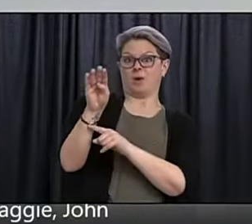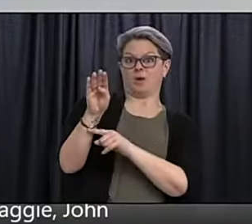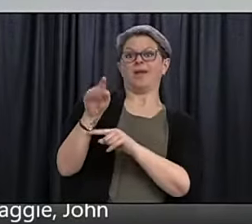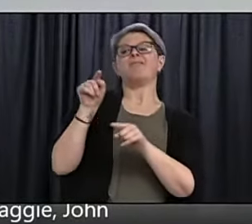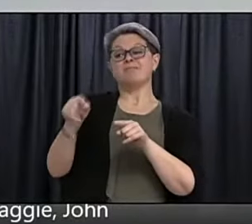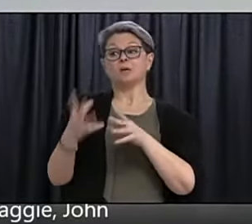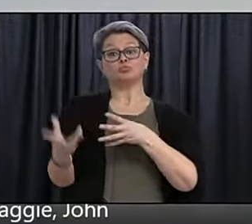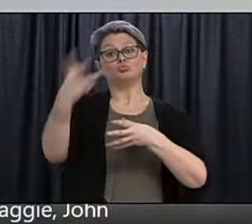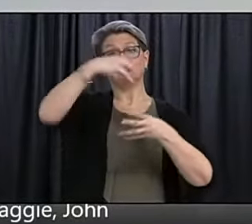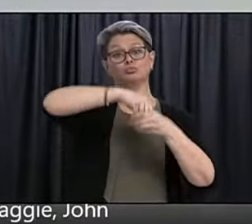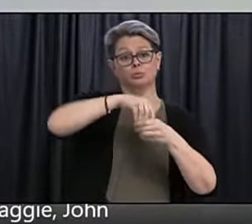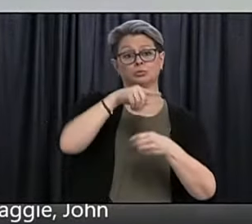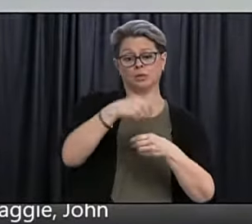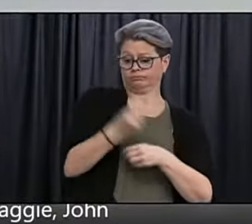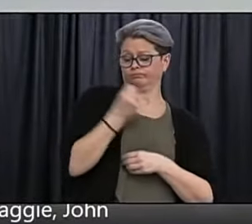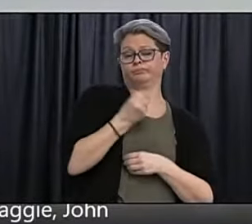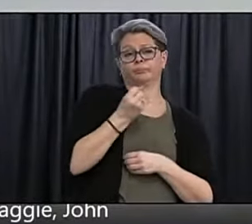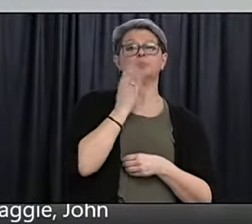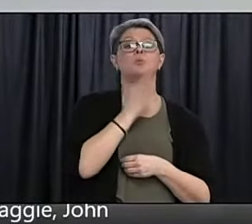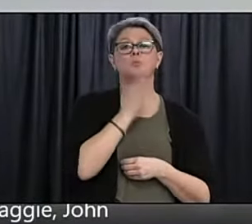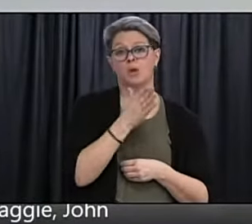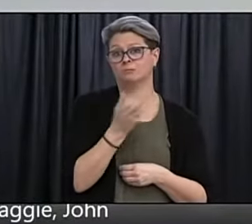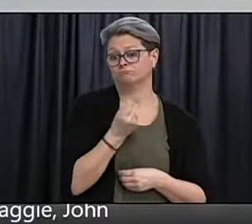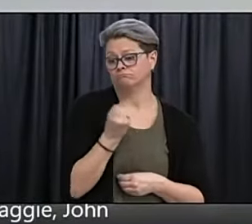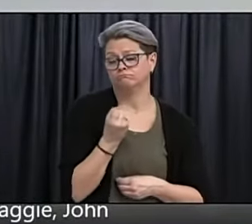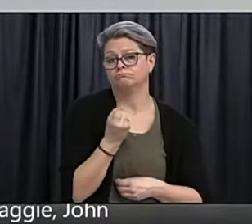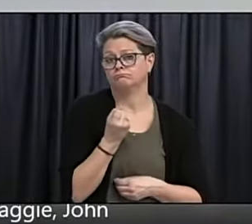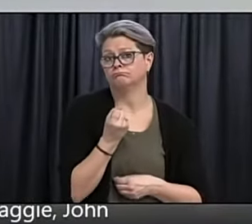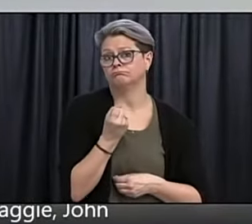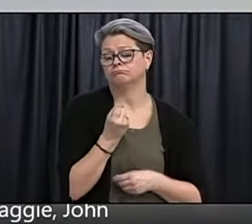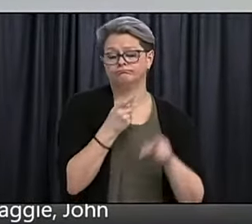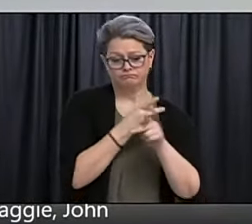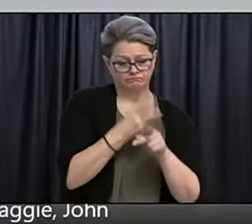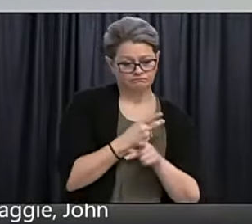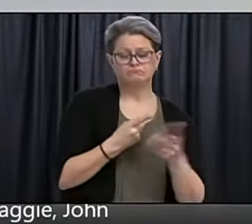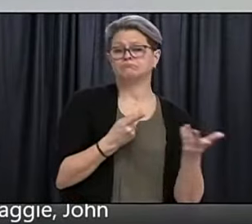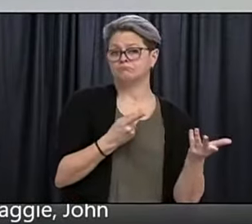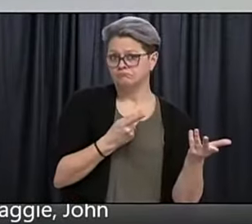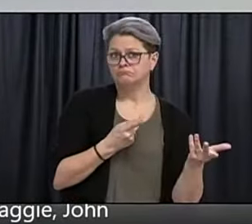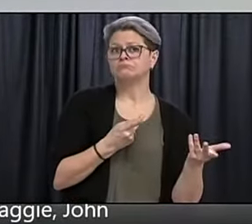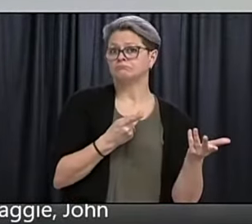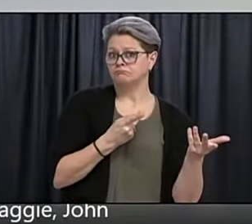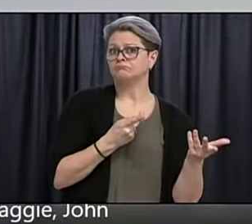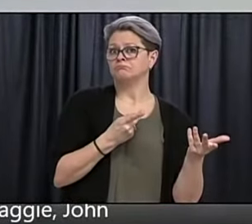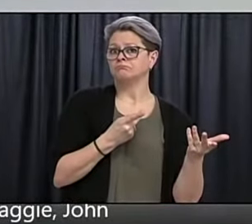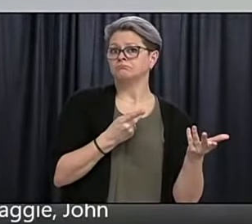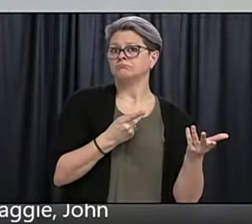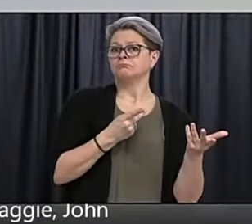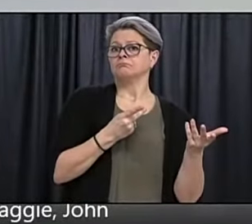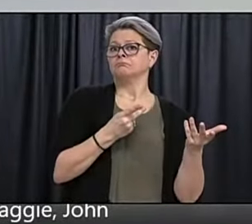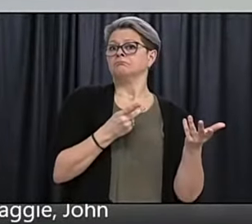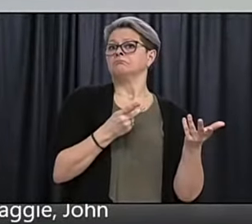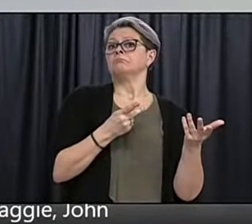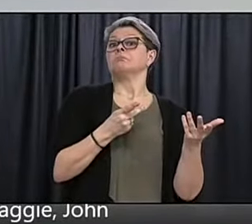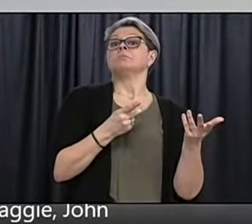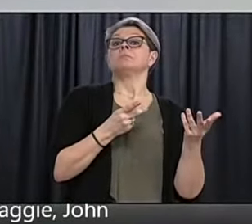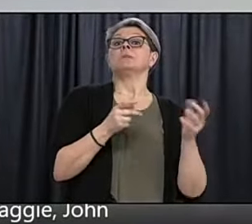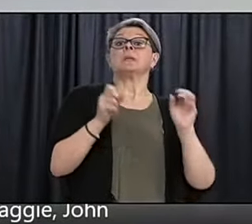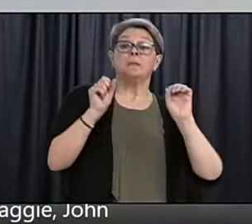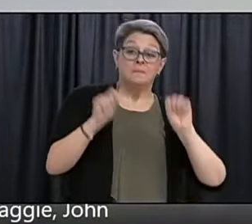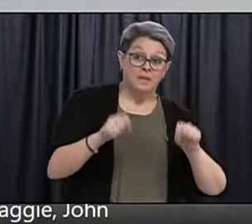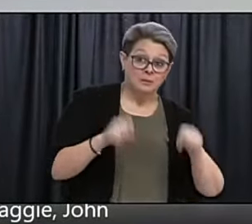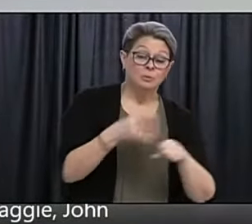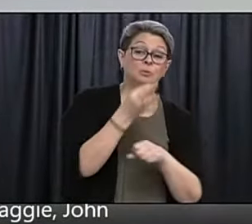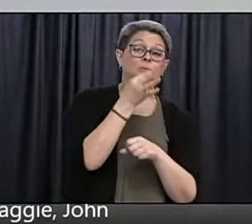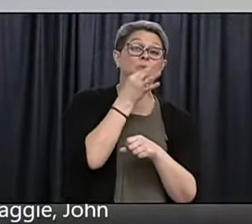calculations. Pfizer and Moderna have said over quarter two that they would make this up. Uh, so that's where a lot of the dosage numbers